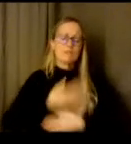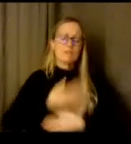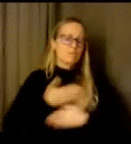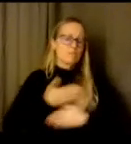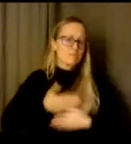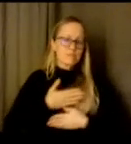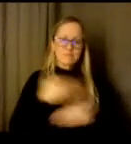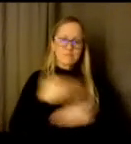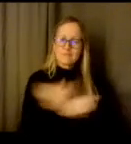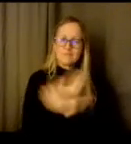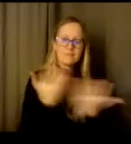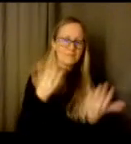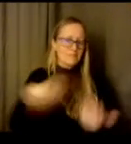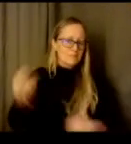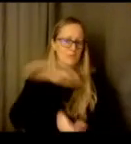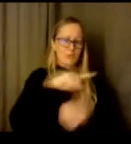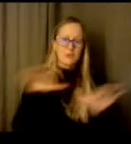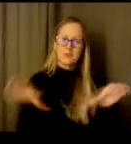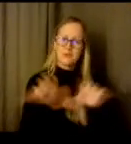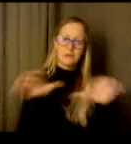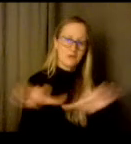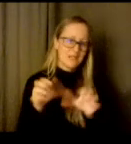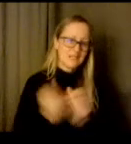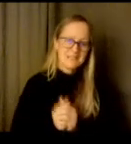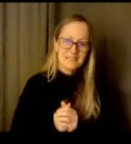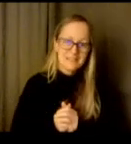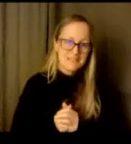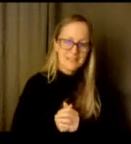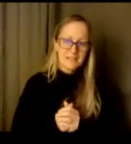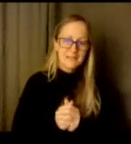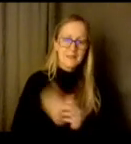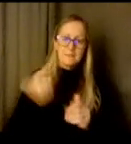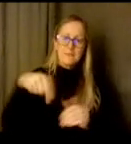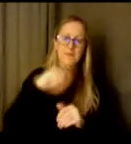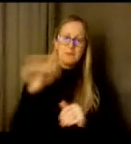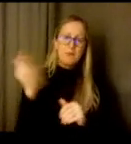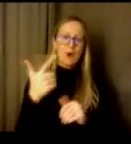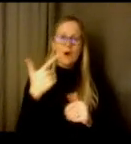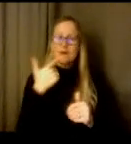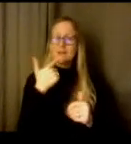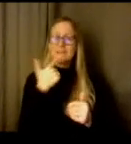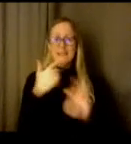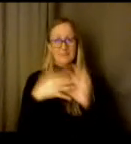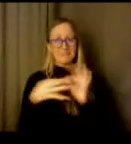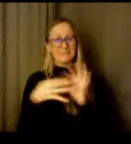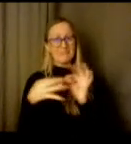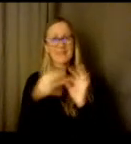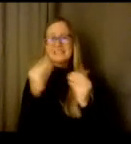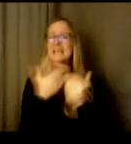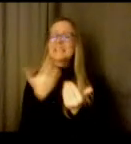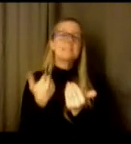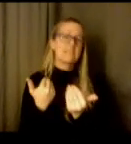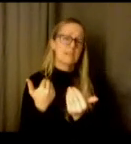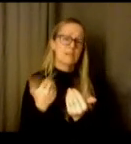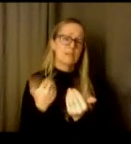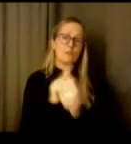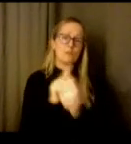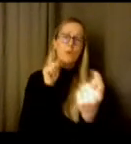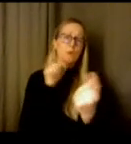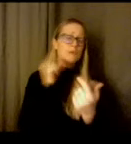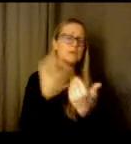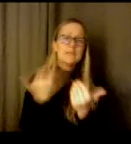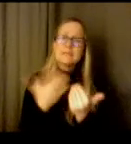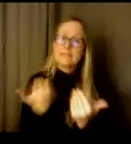you all are doing um you know as you all spoke to it's not easy being in a remote learning in the middle of a pandemic